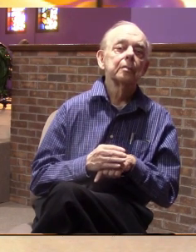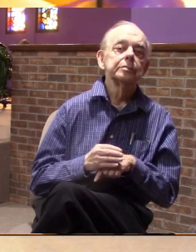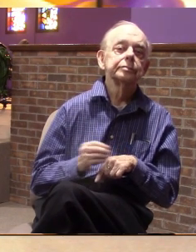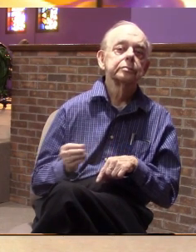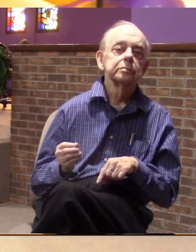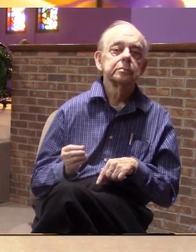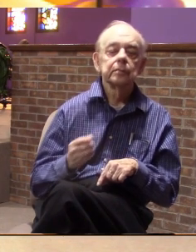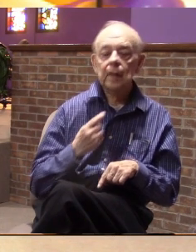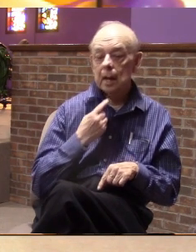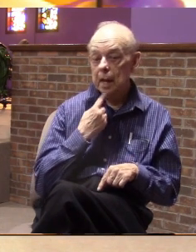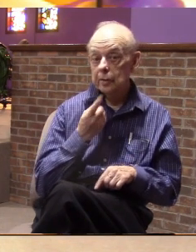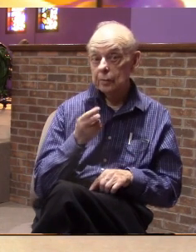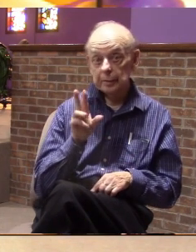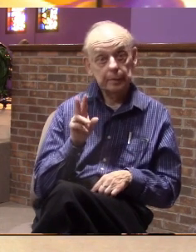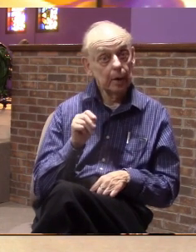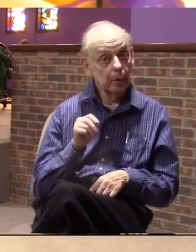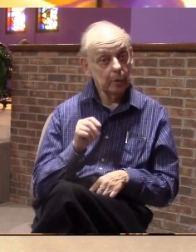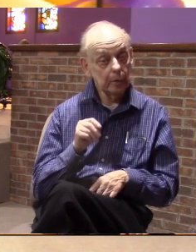and they told you no